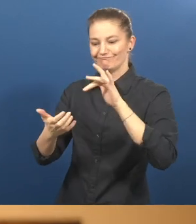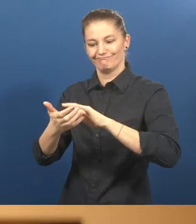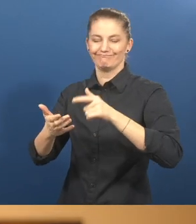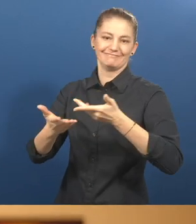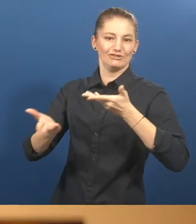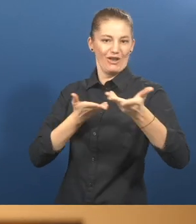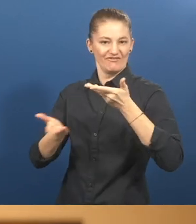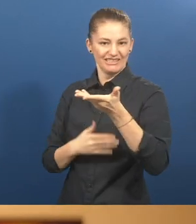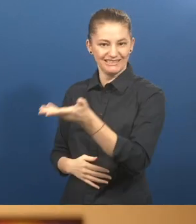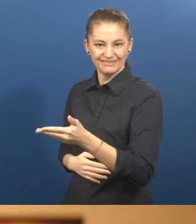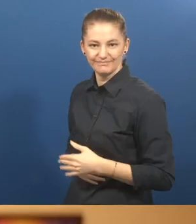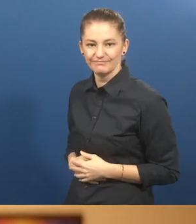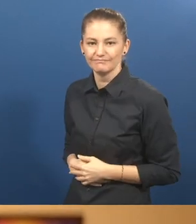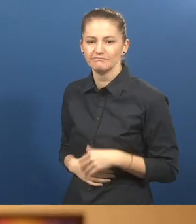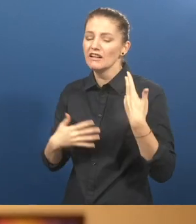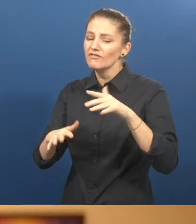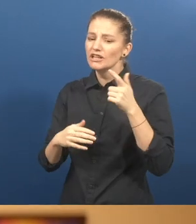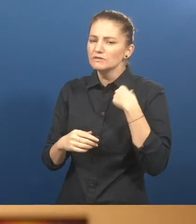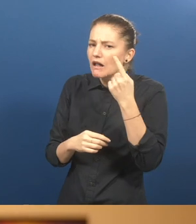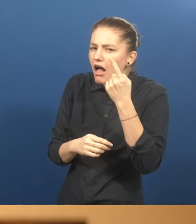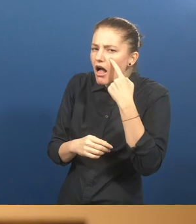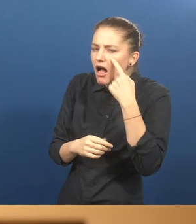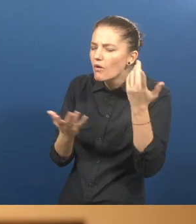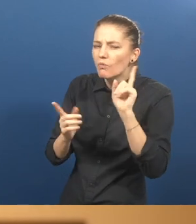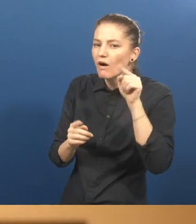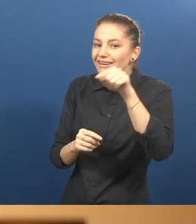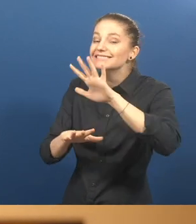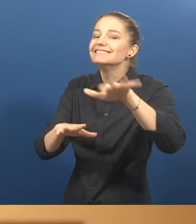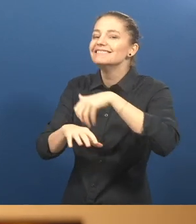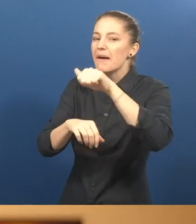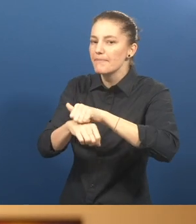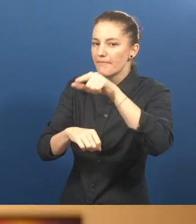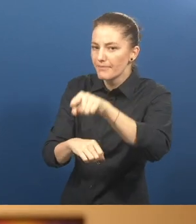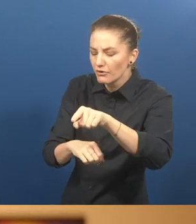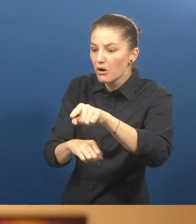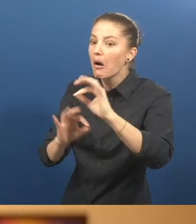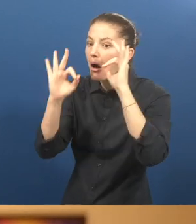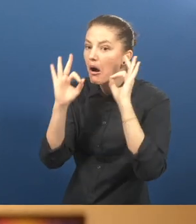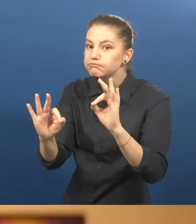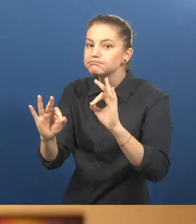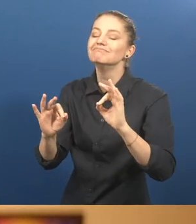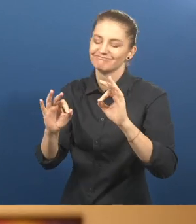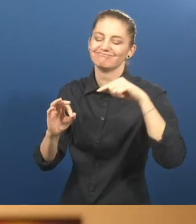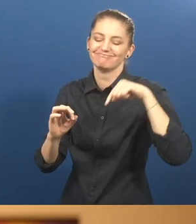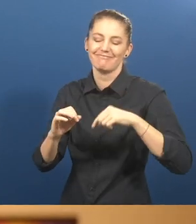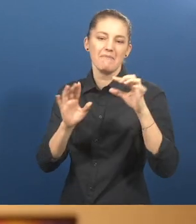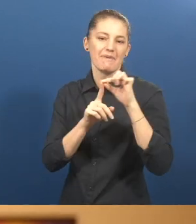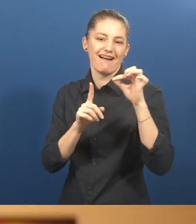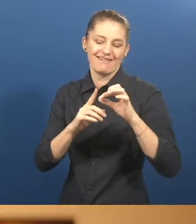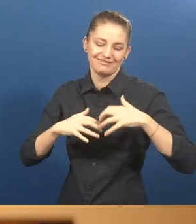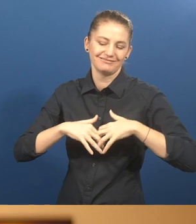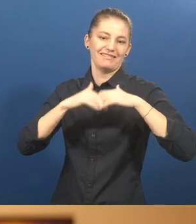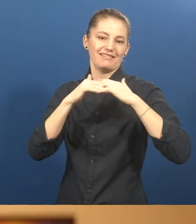challenge every single day in their life. And that's why now we are piloting to Singapore as well.